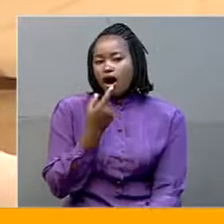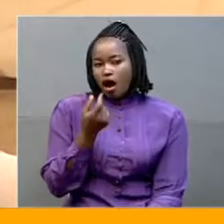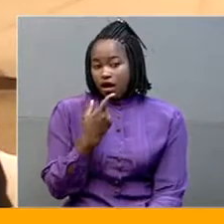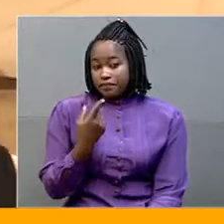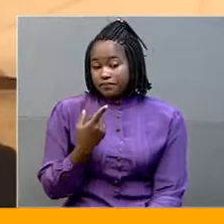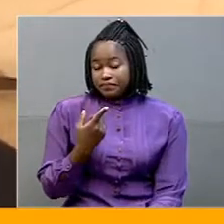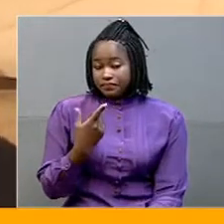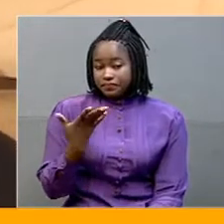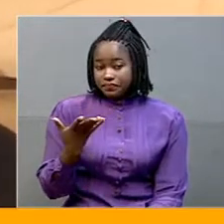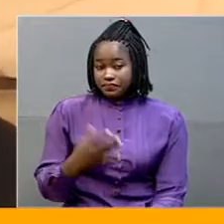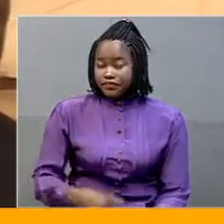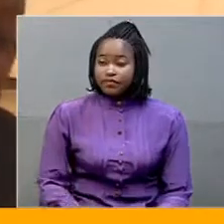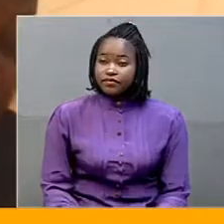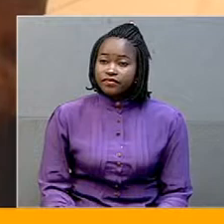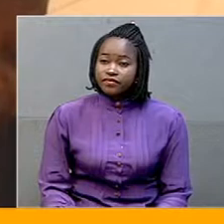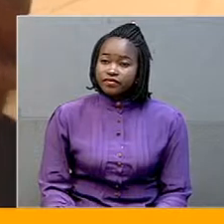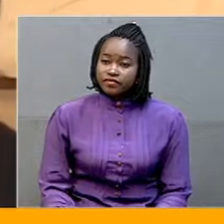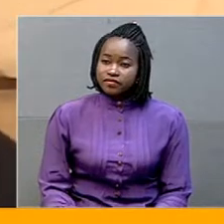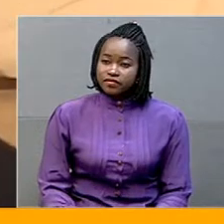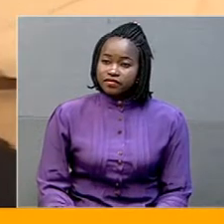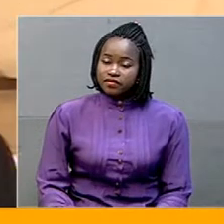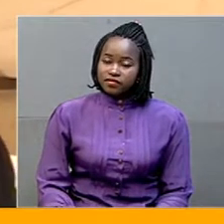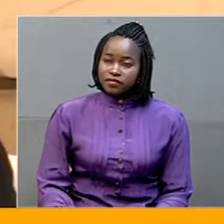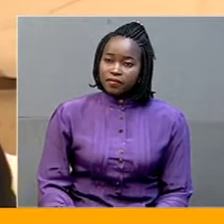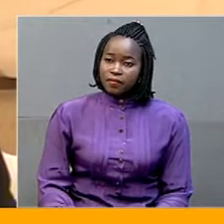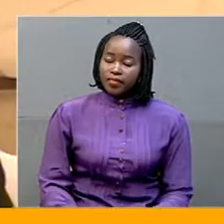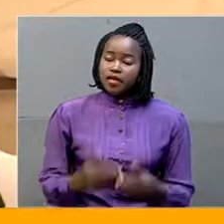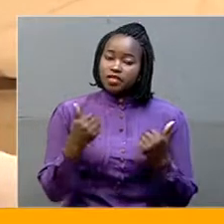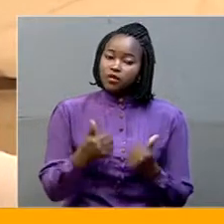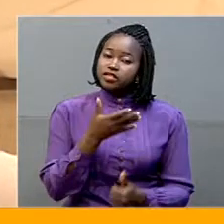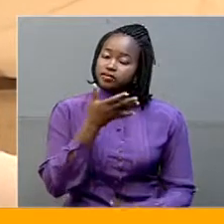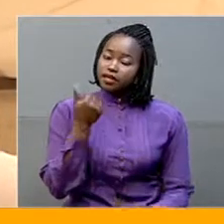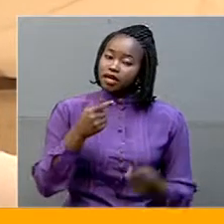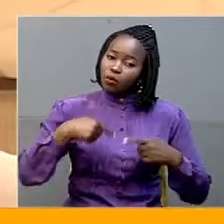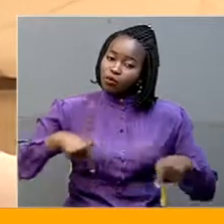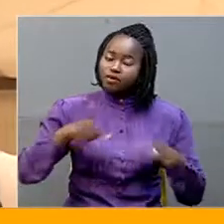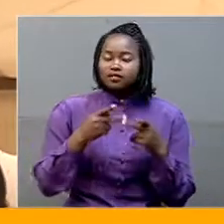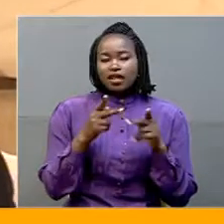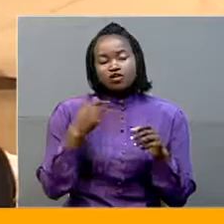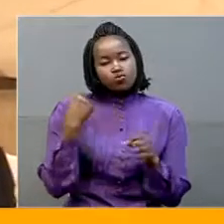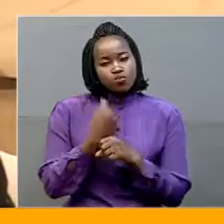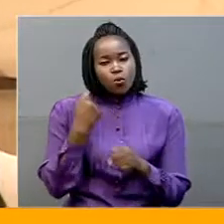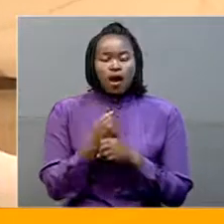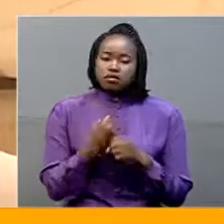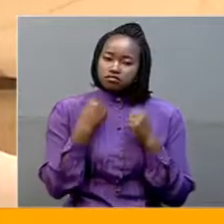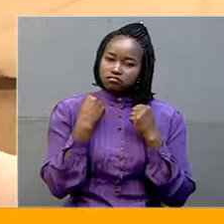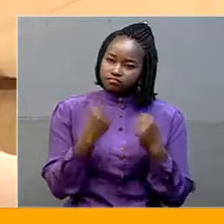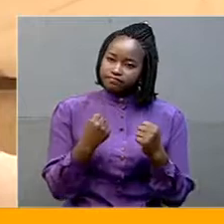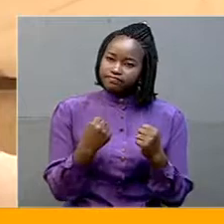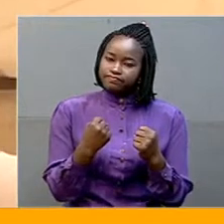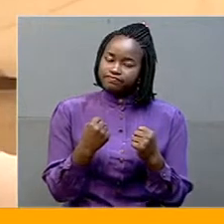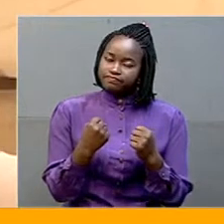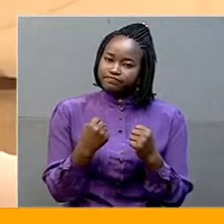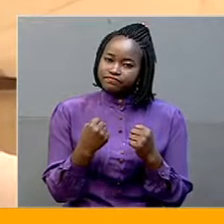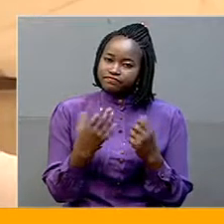But in the long run, they have not happened yet, but will come. So it's better we begin working very, very hard so that we are healthy to produce